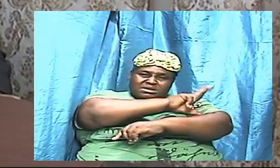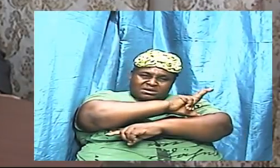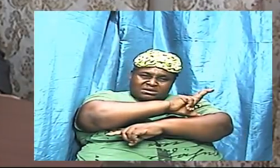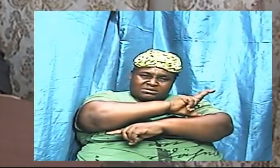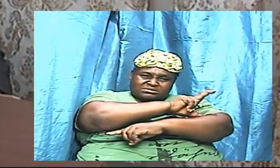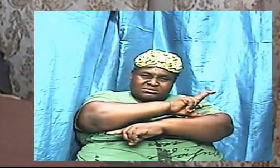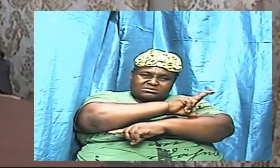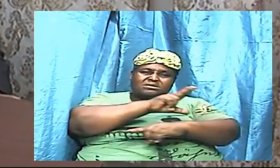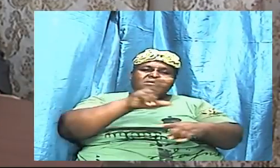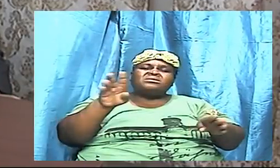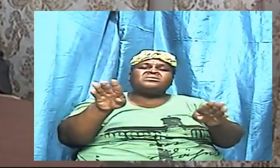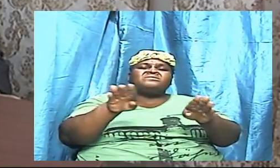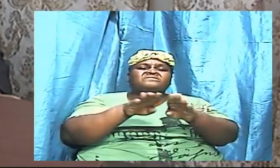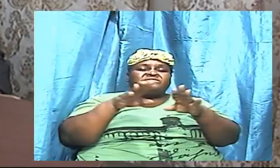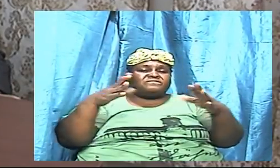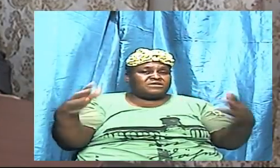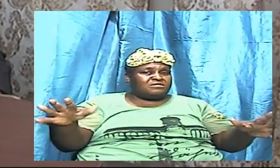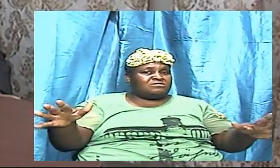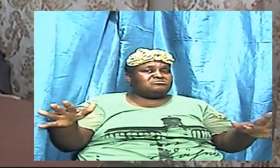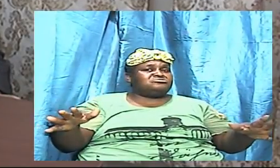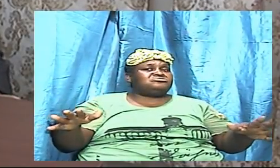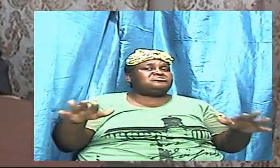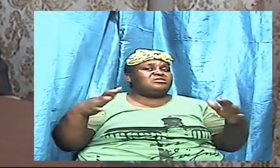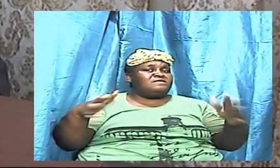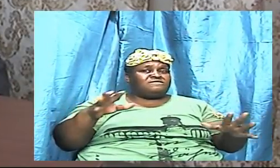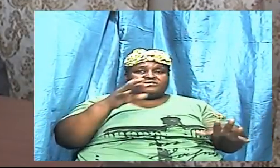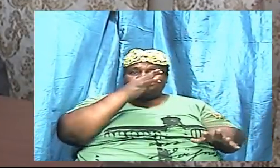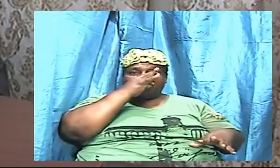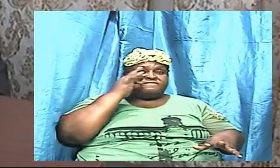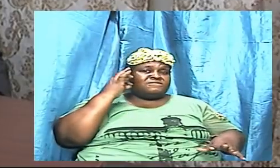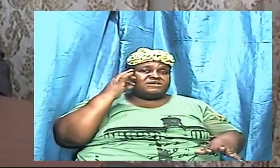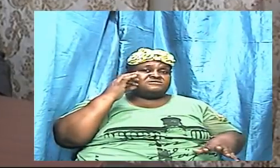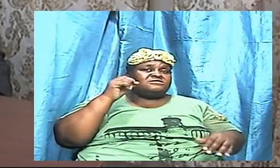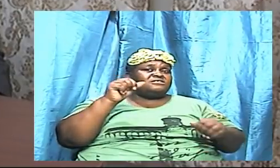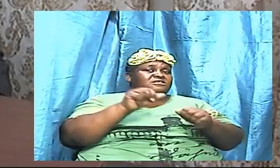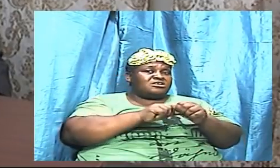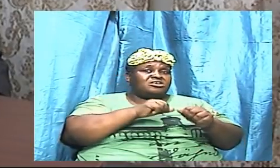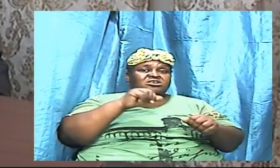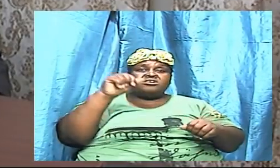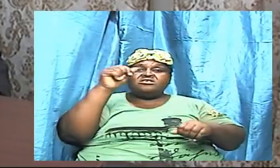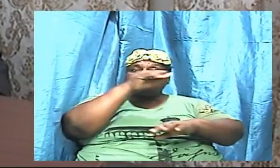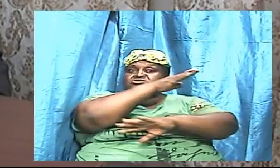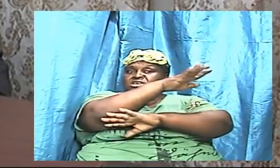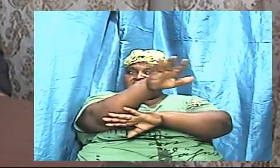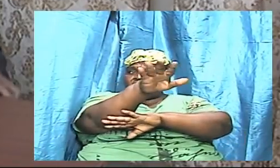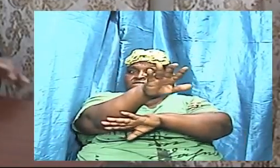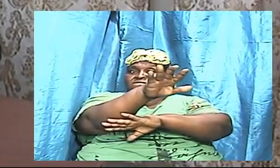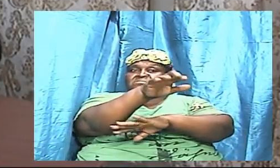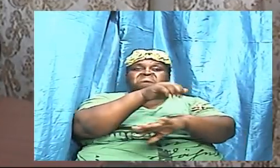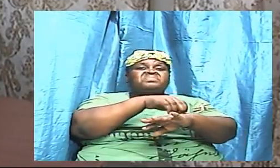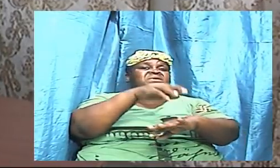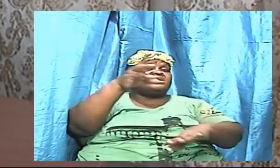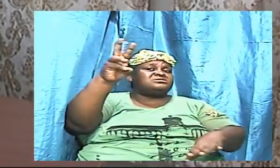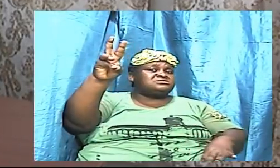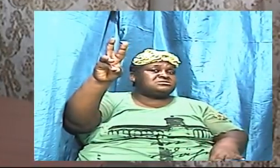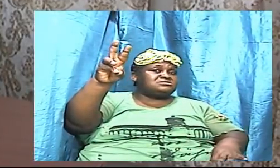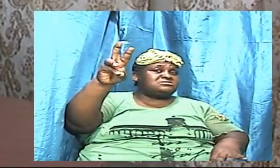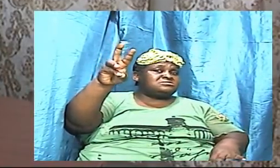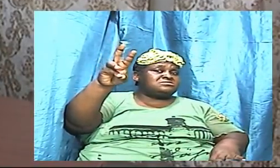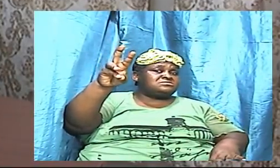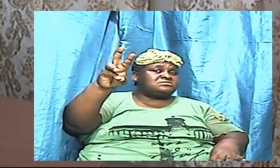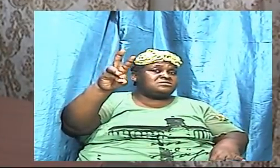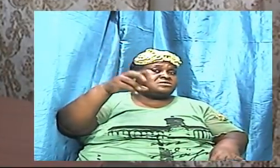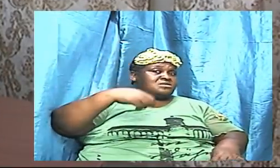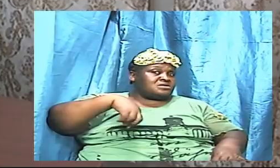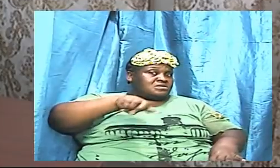off each evening by six so we have made it in a way that nobody should be left out we want